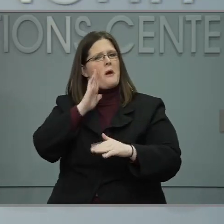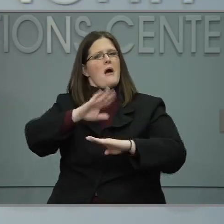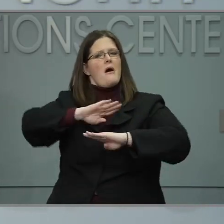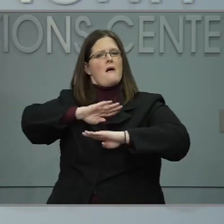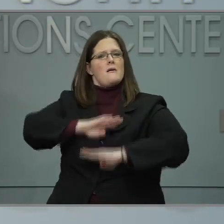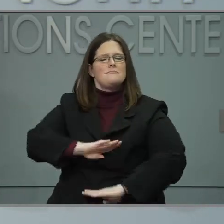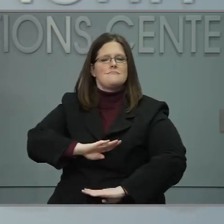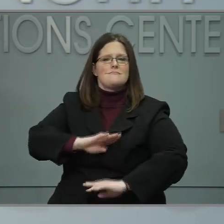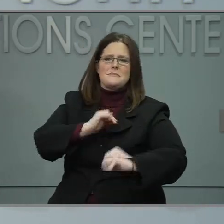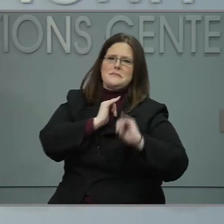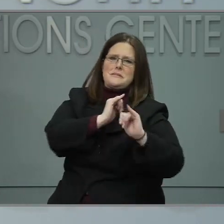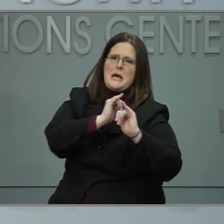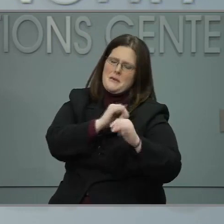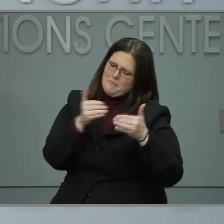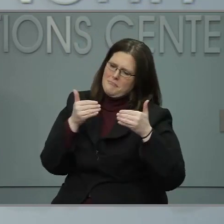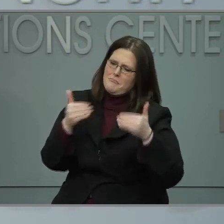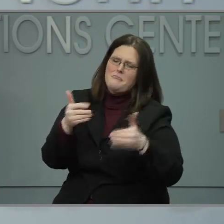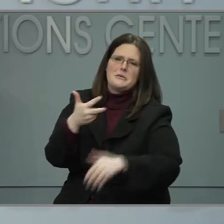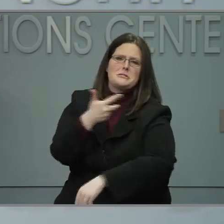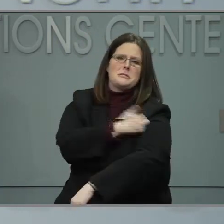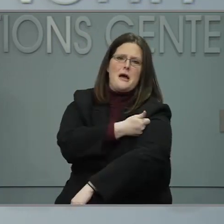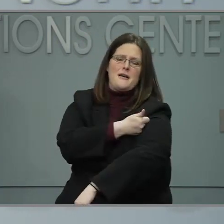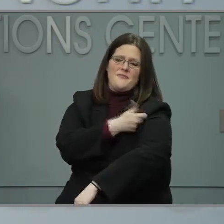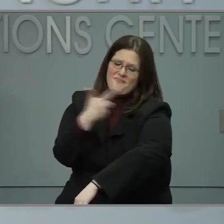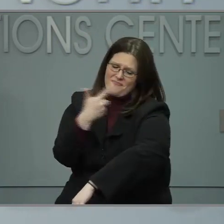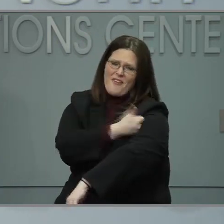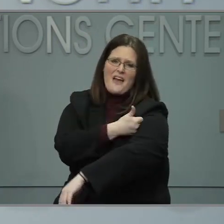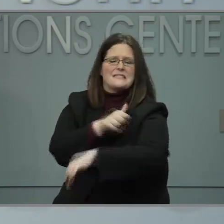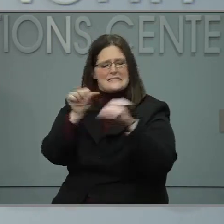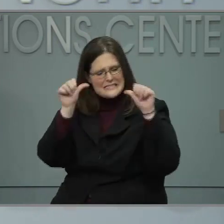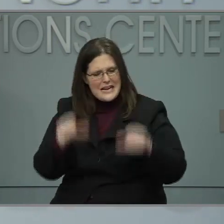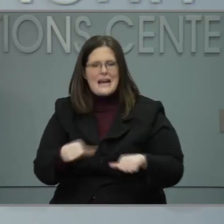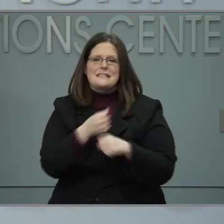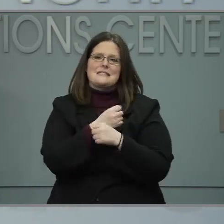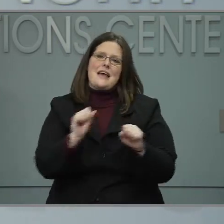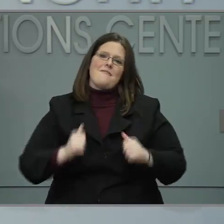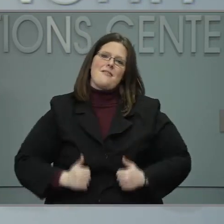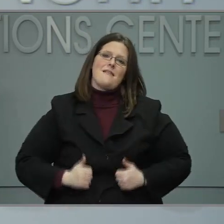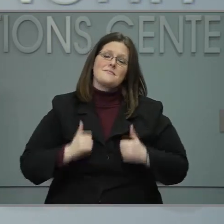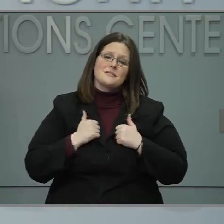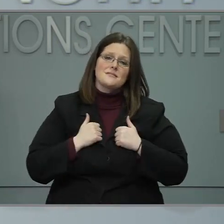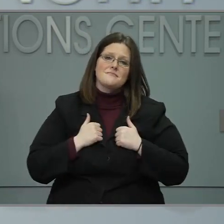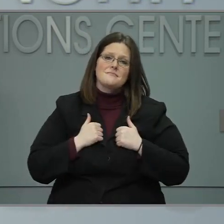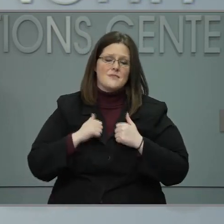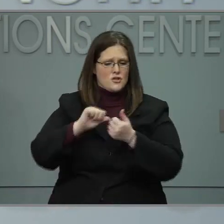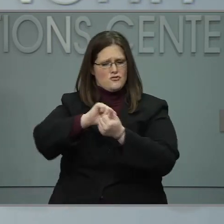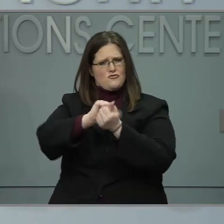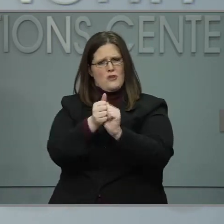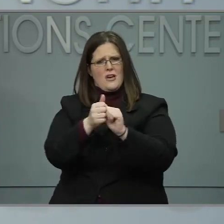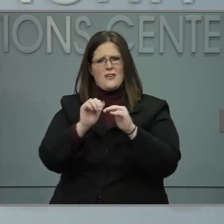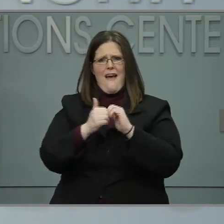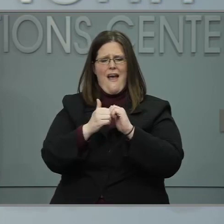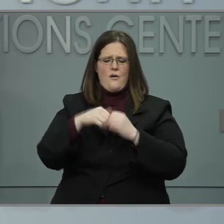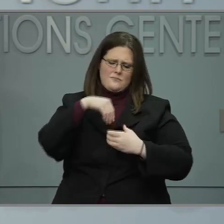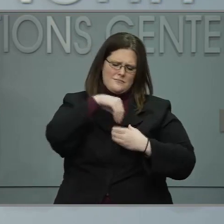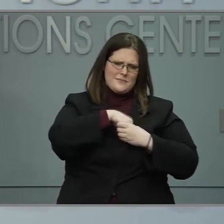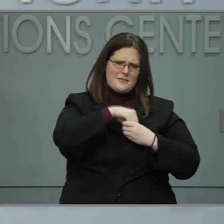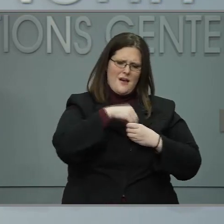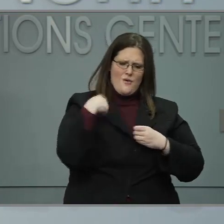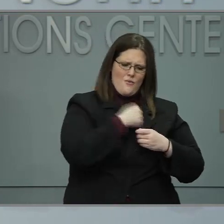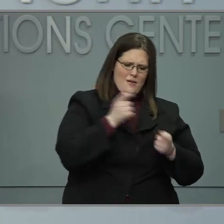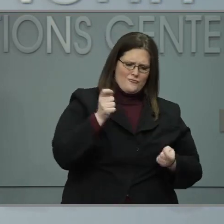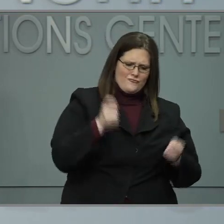Remember, change starts with each of us. Change starts with rolling up our sleeves,